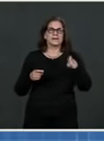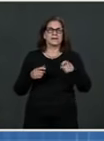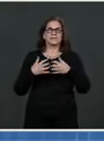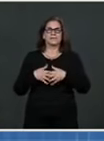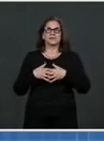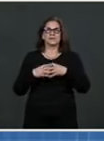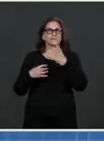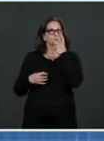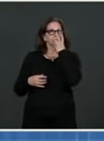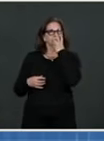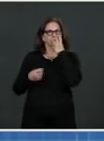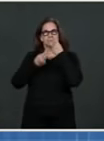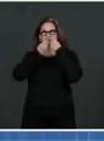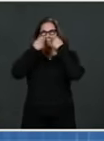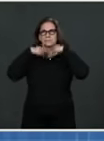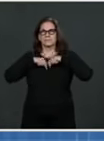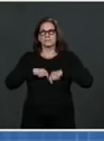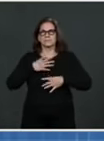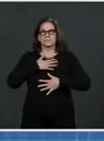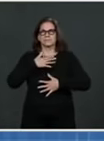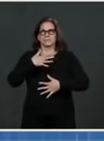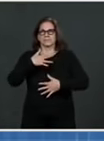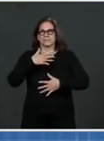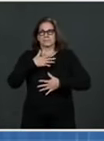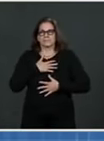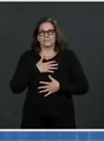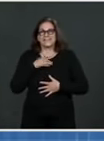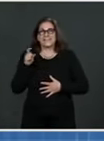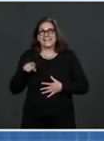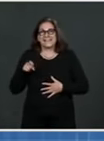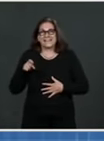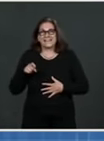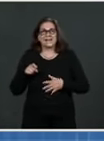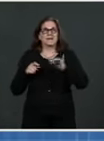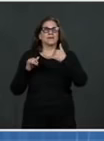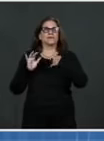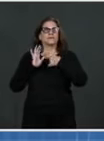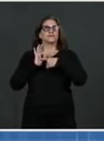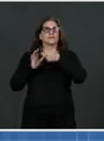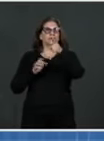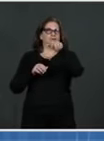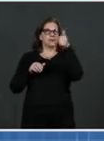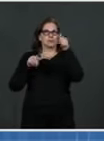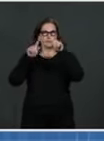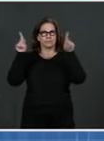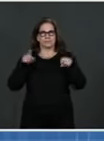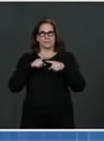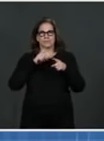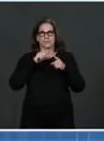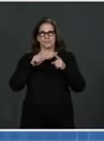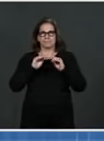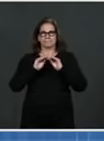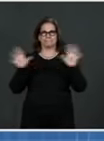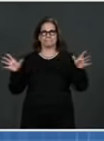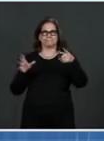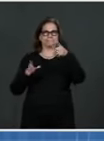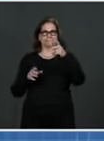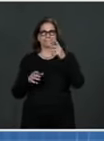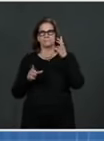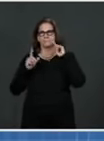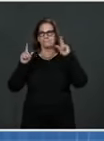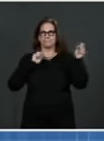show you something that is very dramatic. If you look at the multi-system manifestations of COVID-19, they are